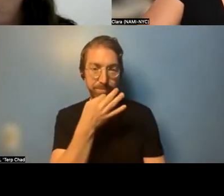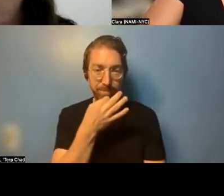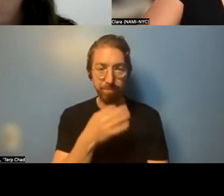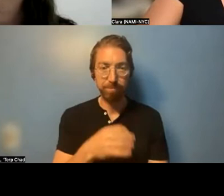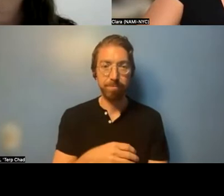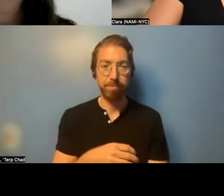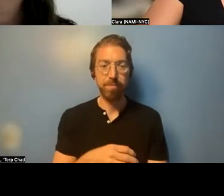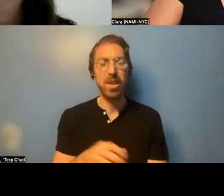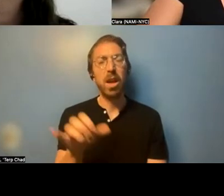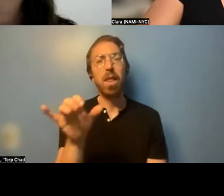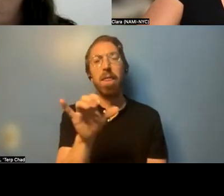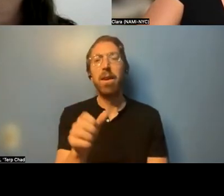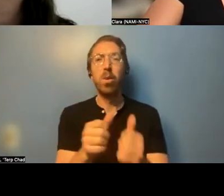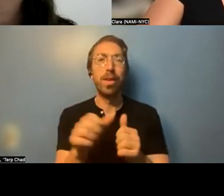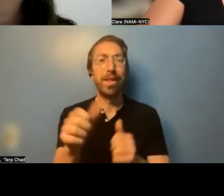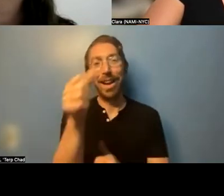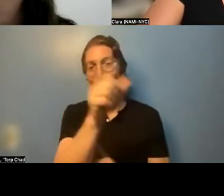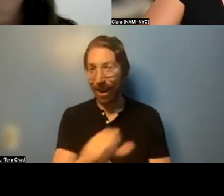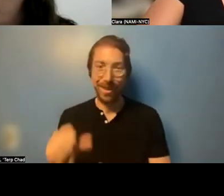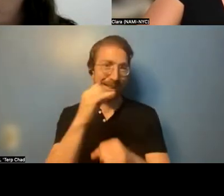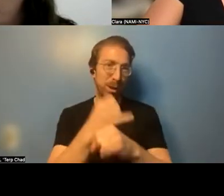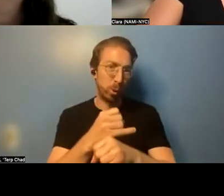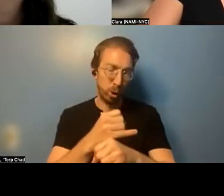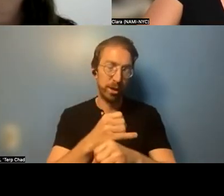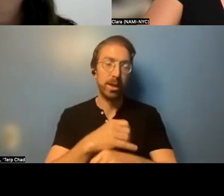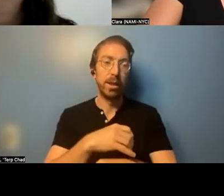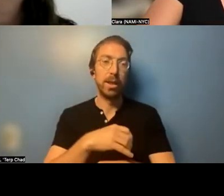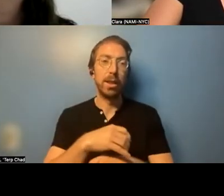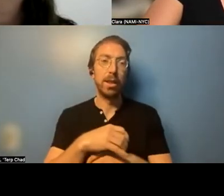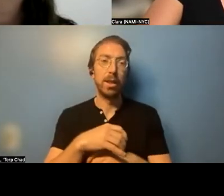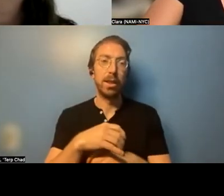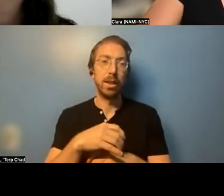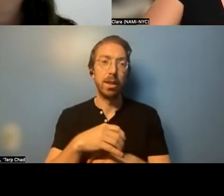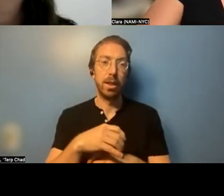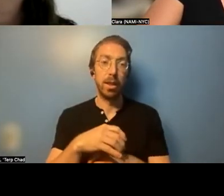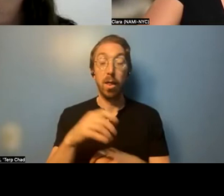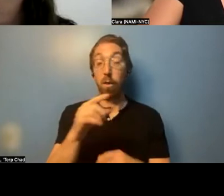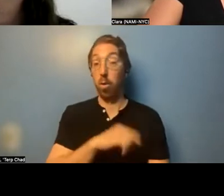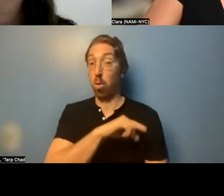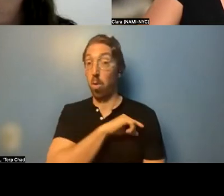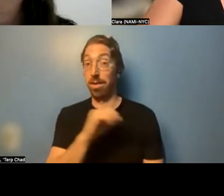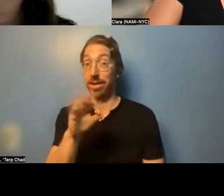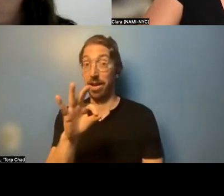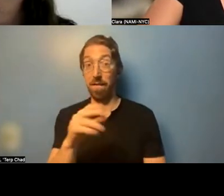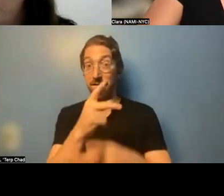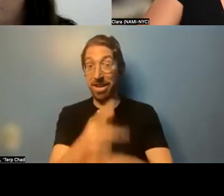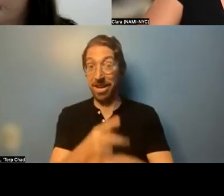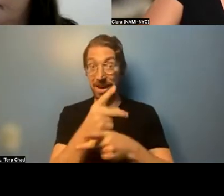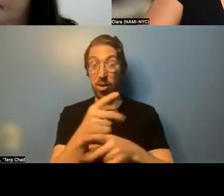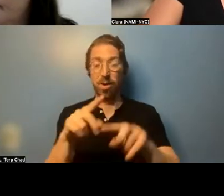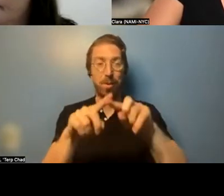the quality of care you receive depends hugely on the individual assigned to your respective case.